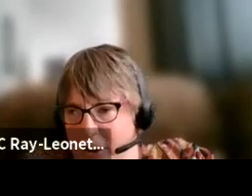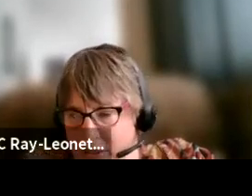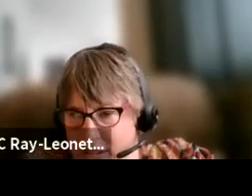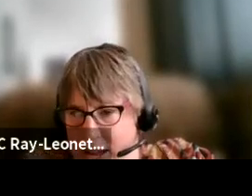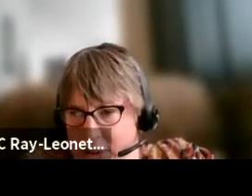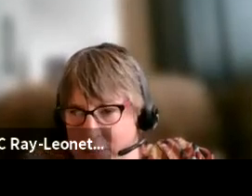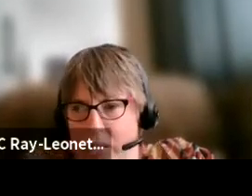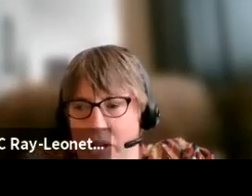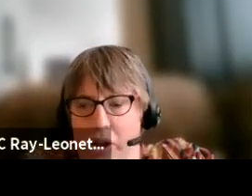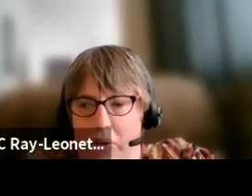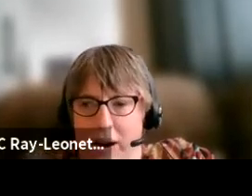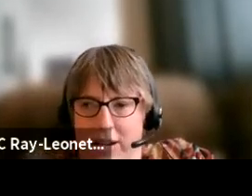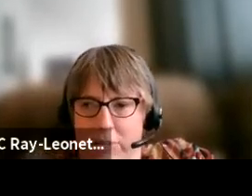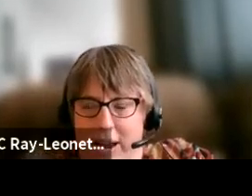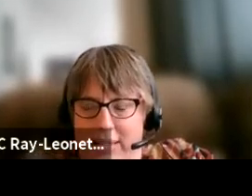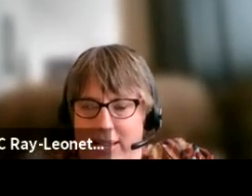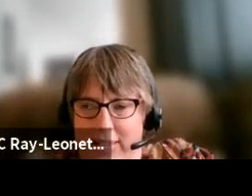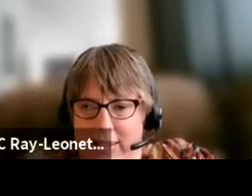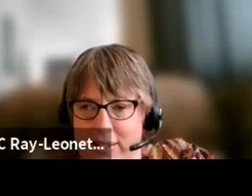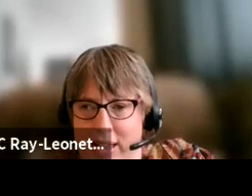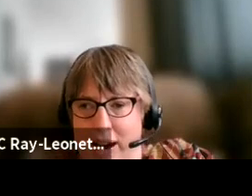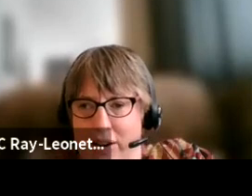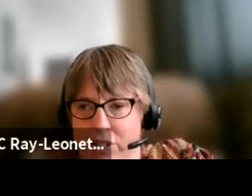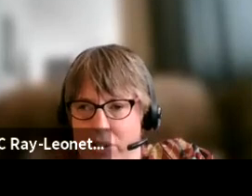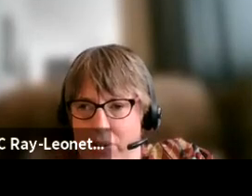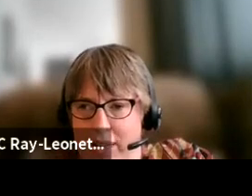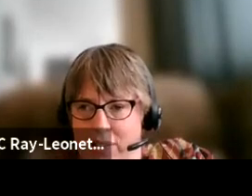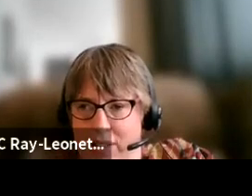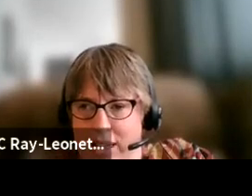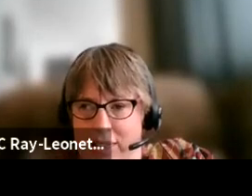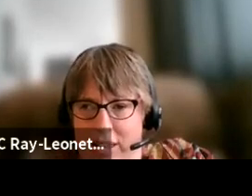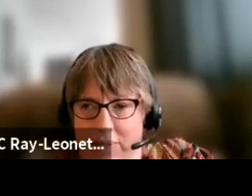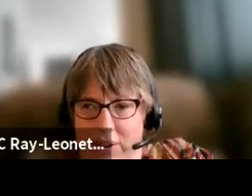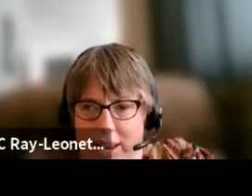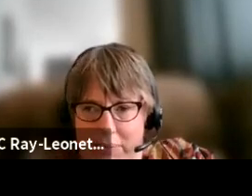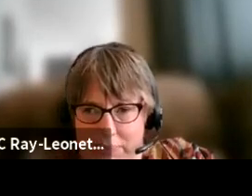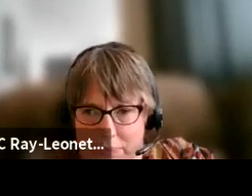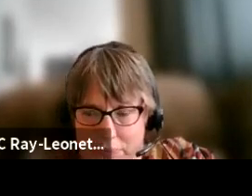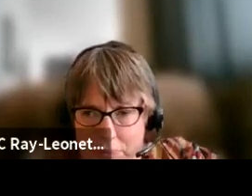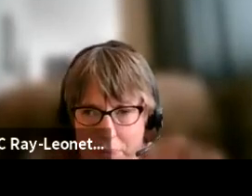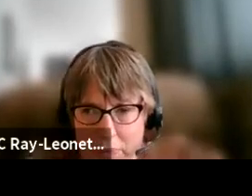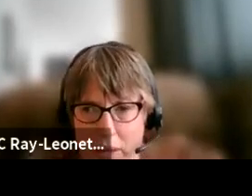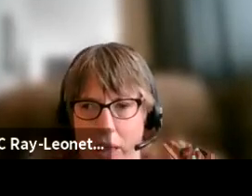or in nursing homes who are expressing the desire to live in the community.